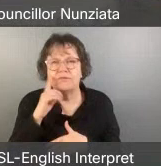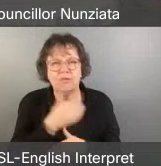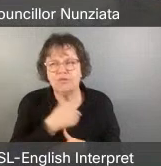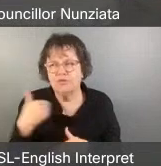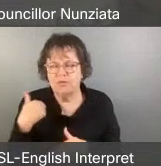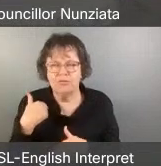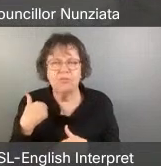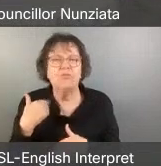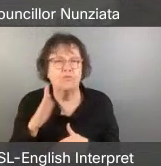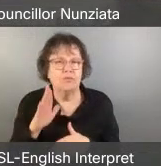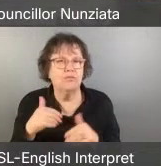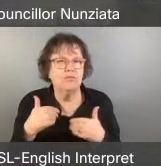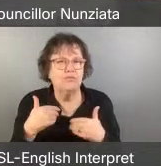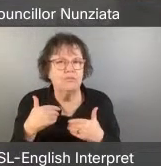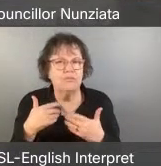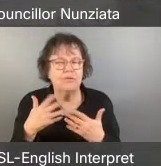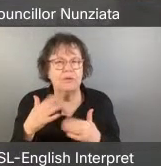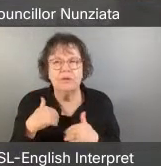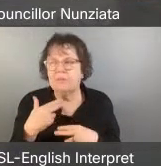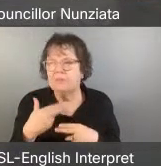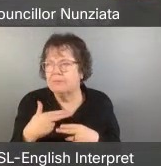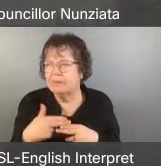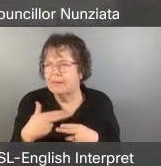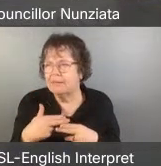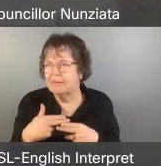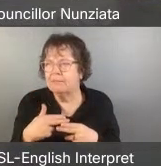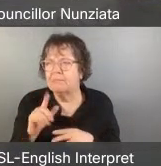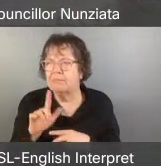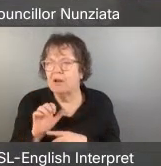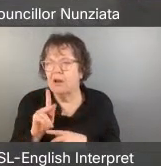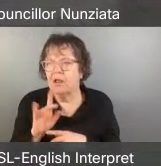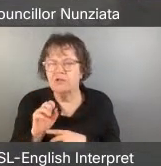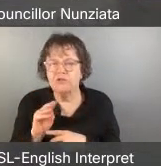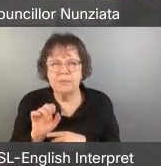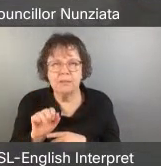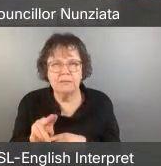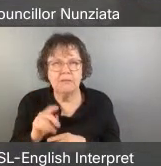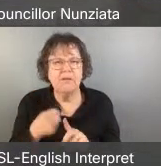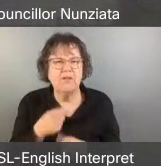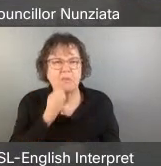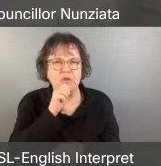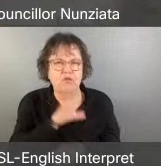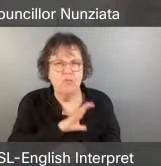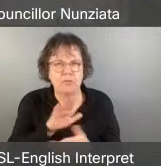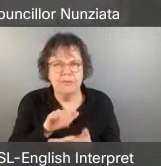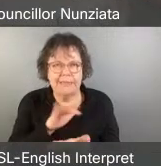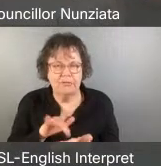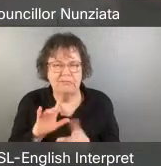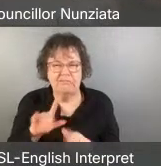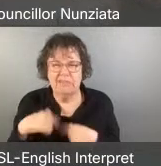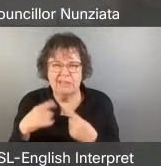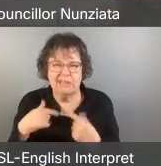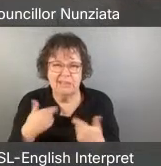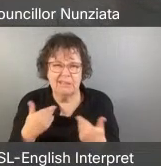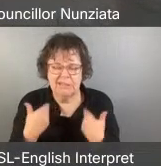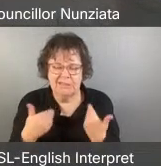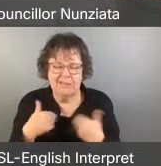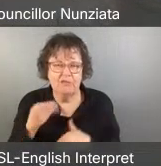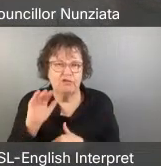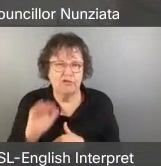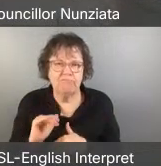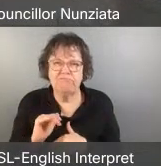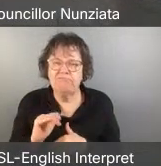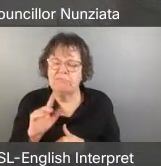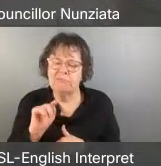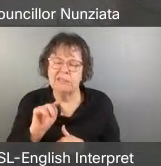So, hey. So, my name is Lukshmon. I'm from Scarborough Centre. And since I was a child, I've used TTC and I've grown with it.